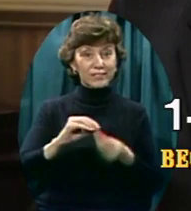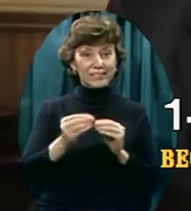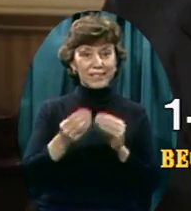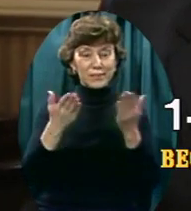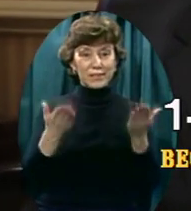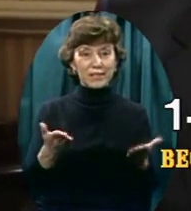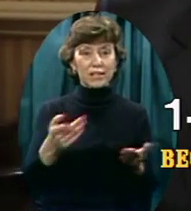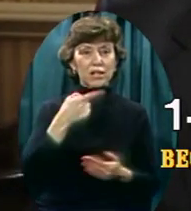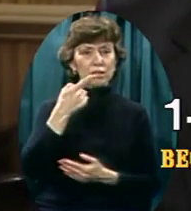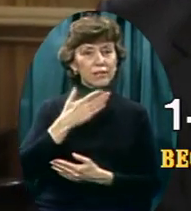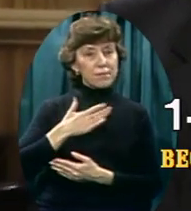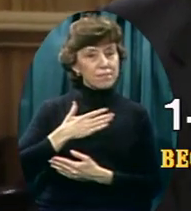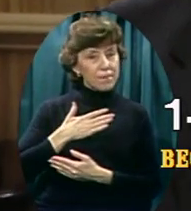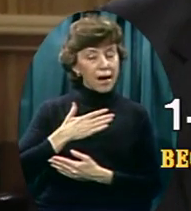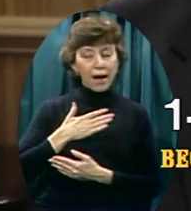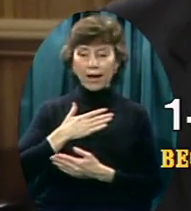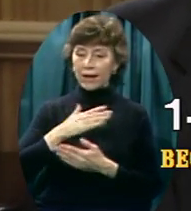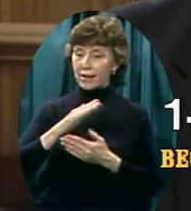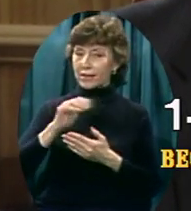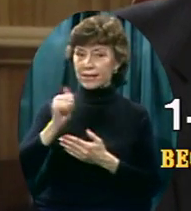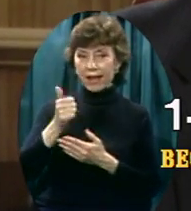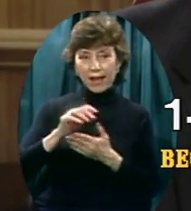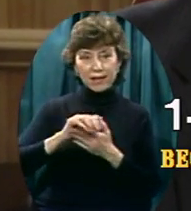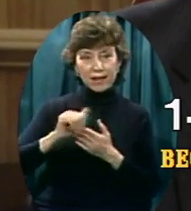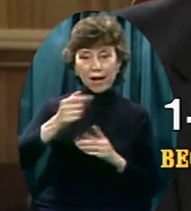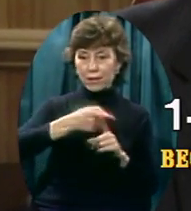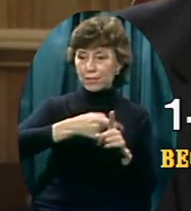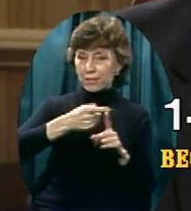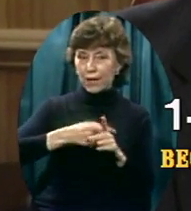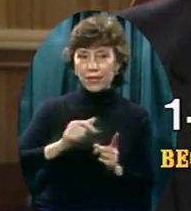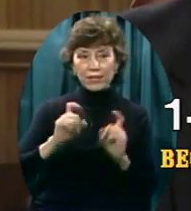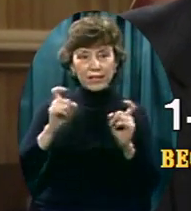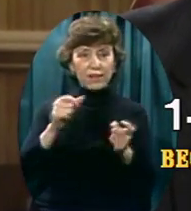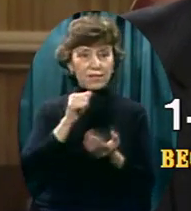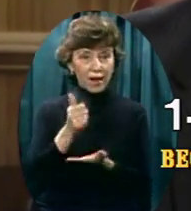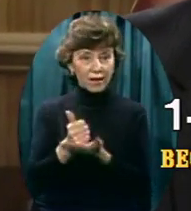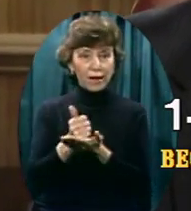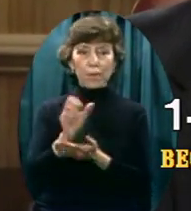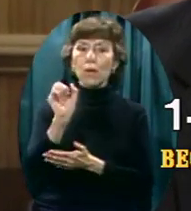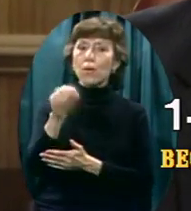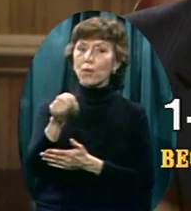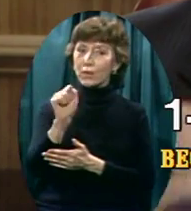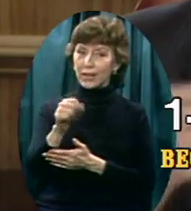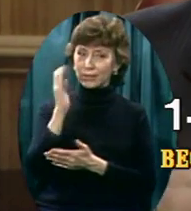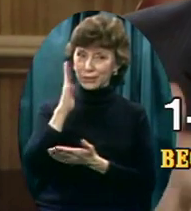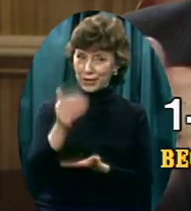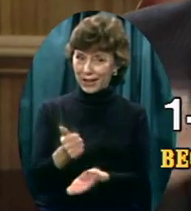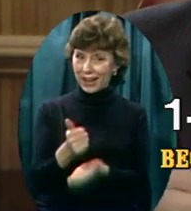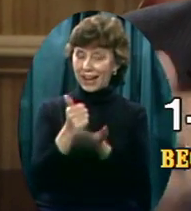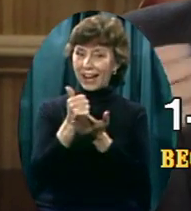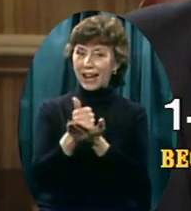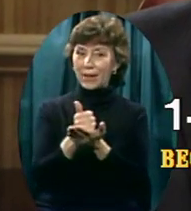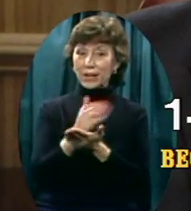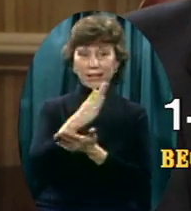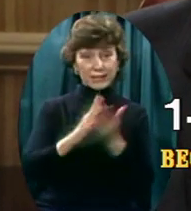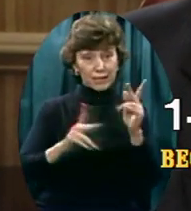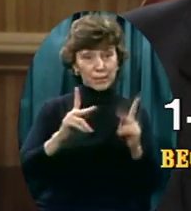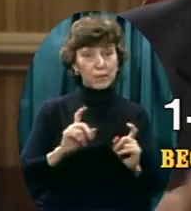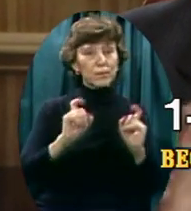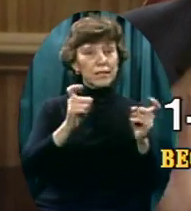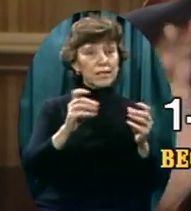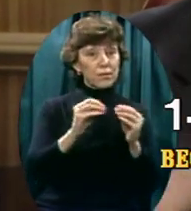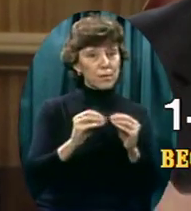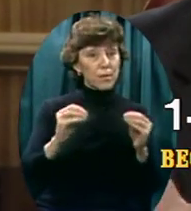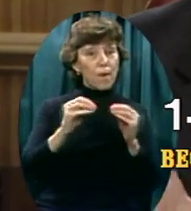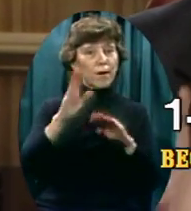You say My $10 monthly gift Won't help It will help We're asking God To give us thousands like you Now some do give $25 and $50 And $100 a month